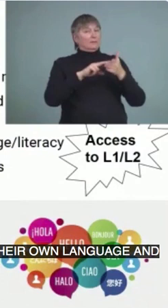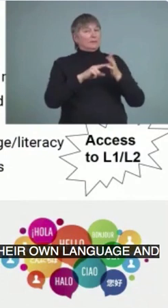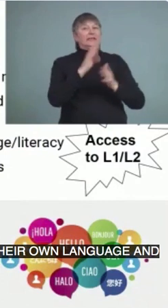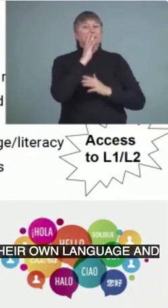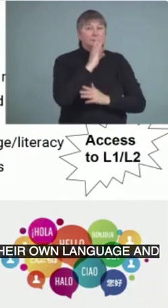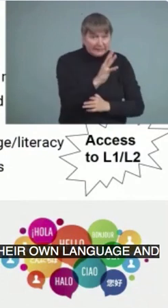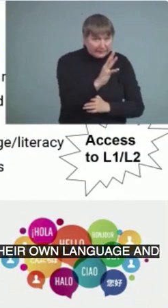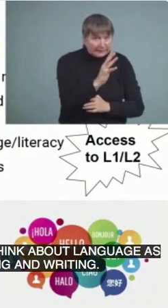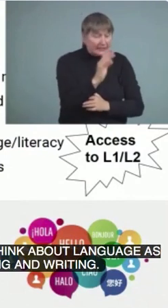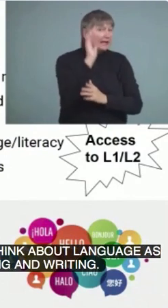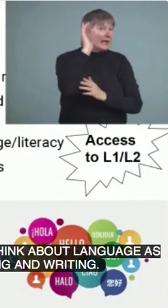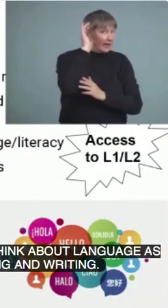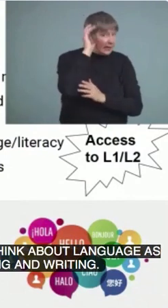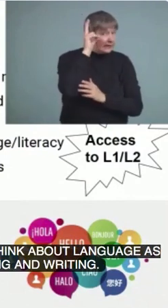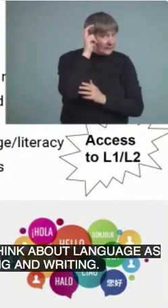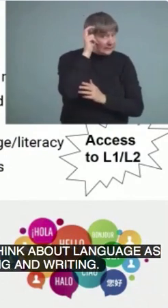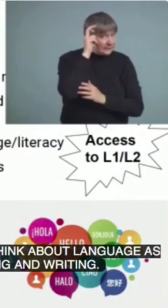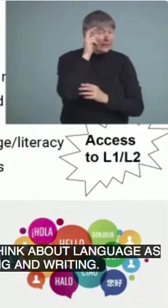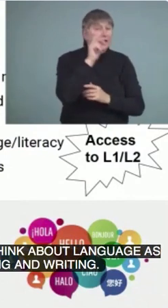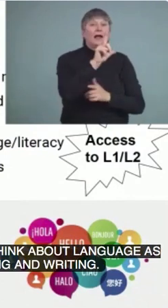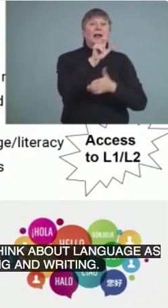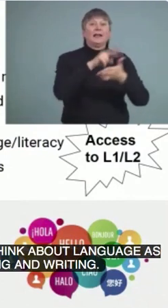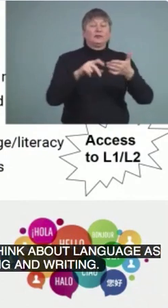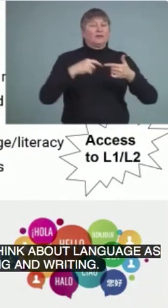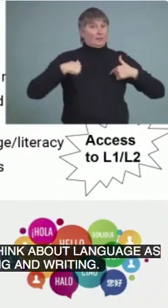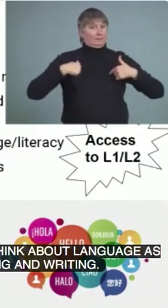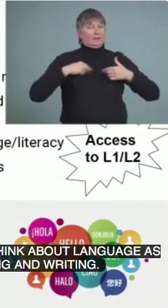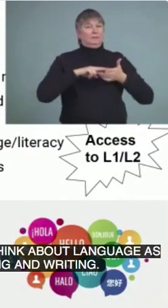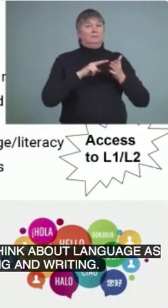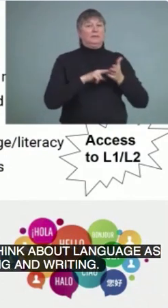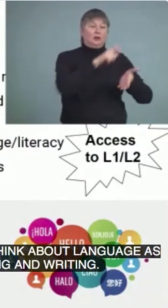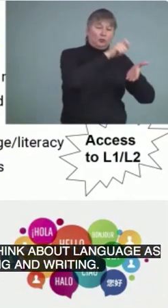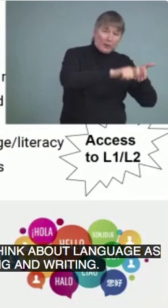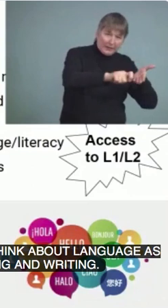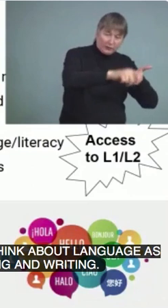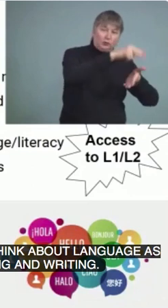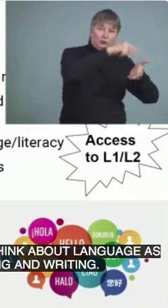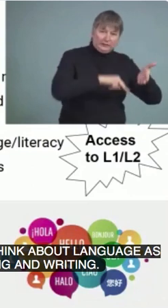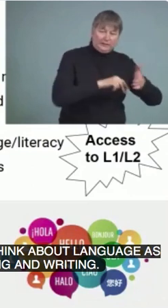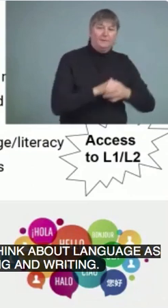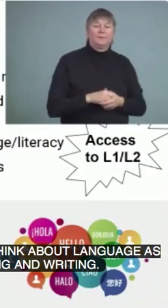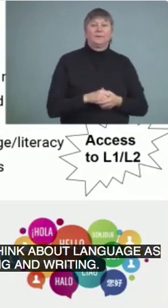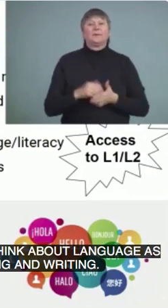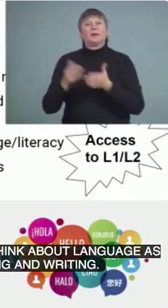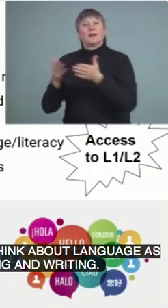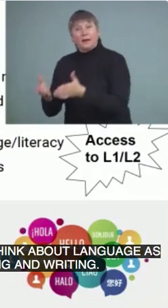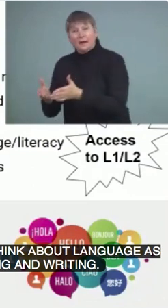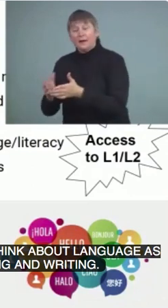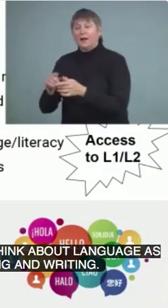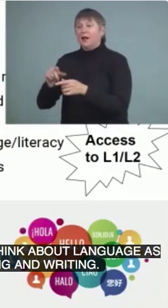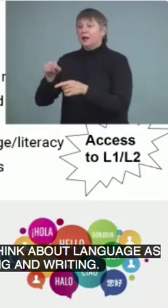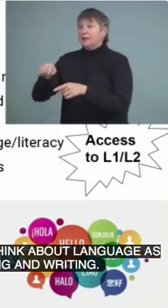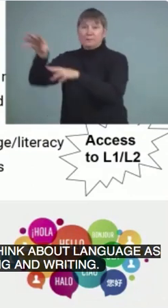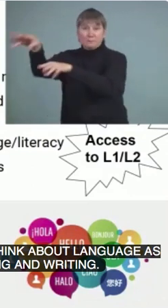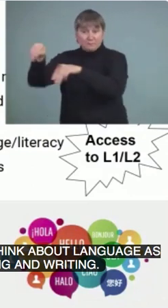When you look at foreign born students, they can have languages in English and other